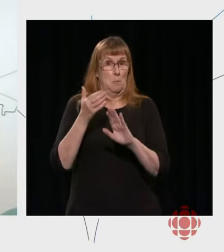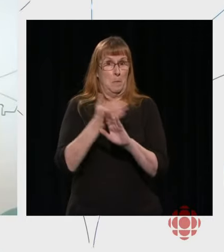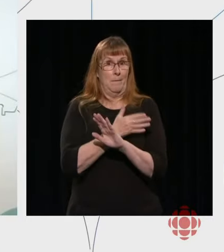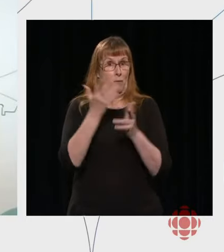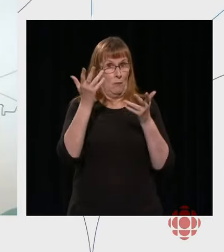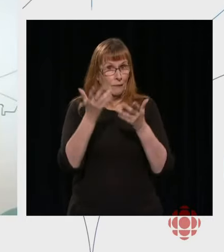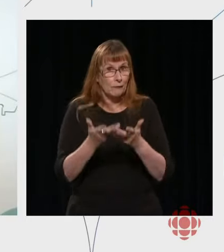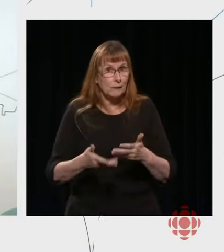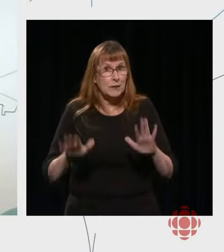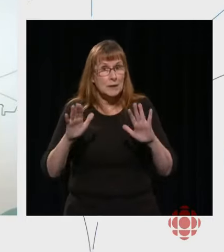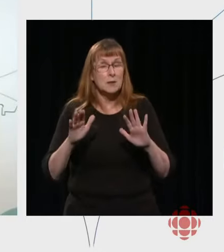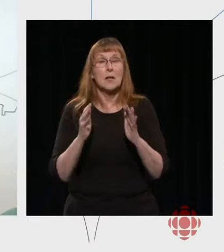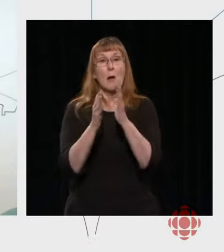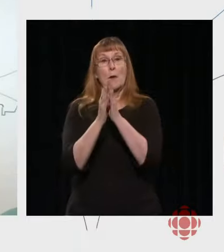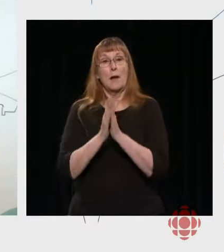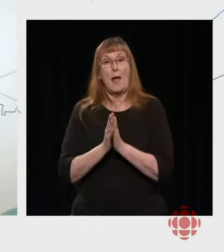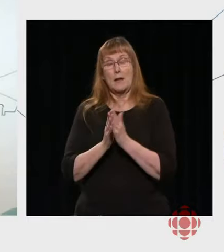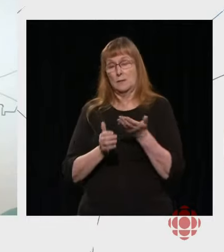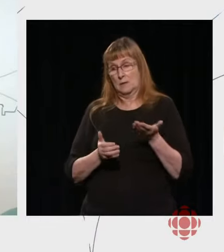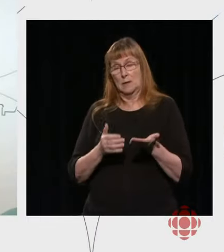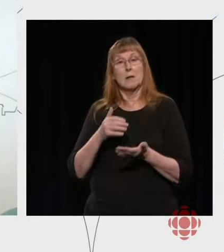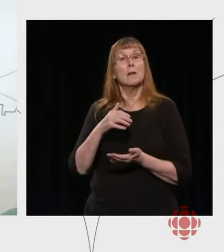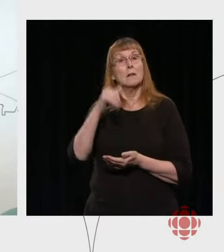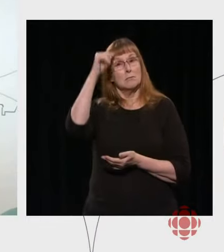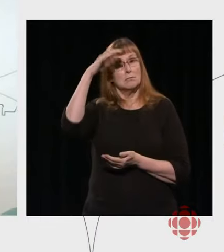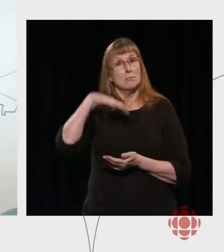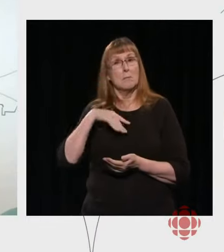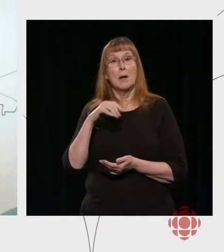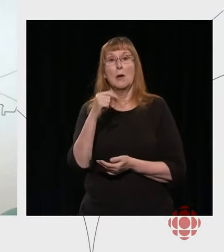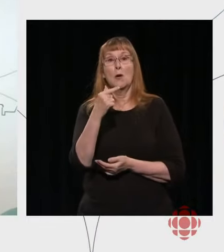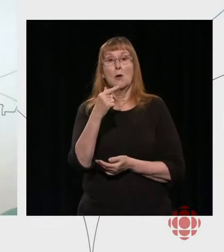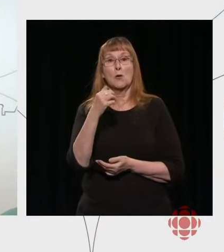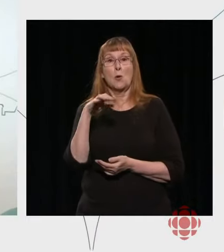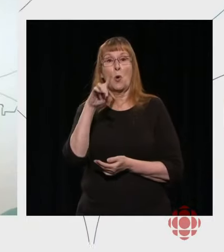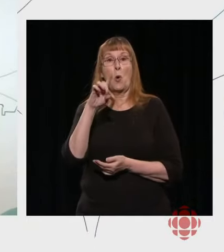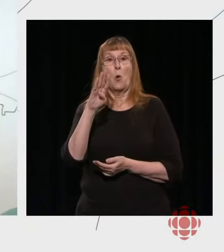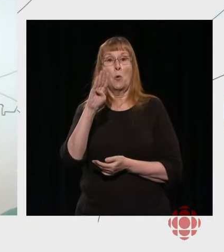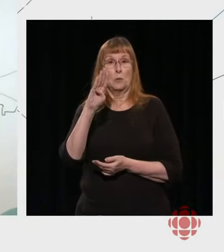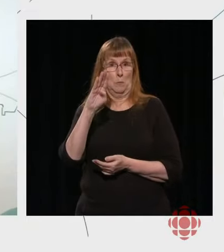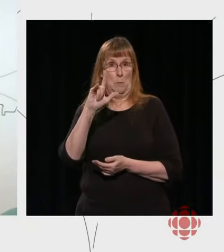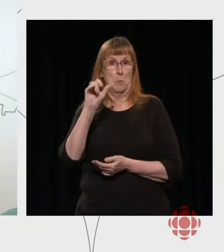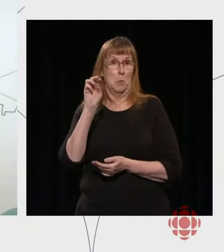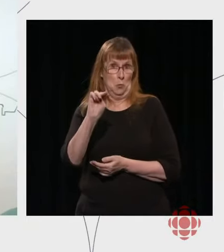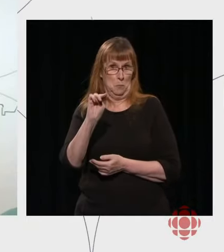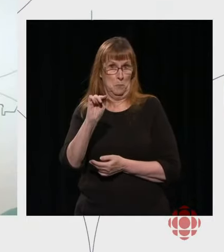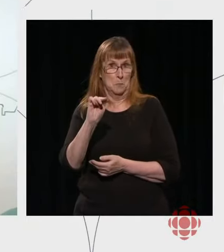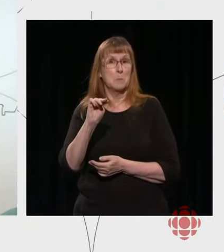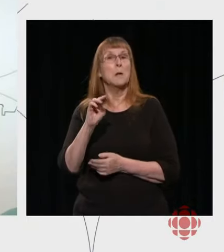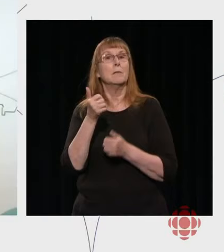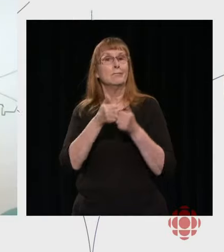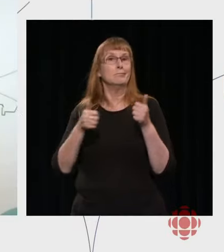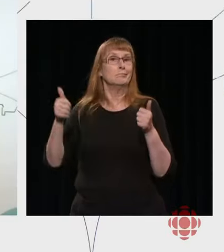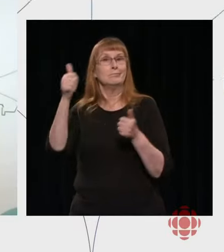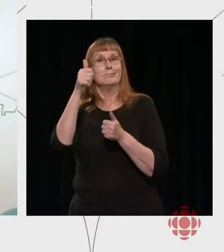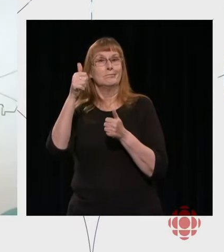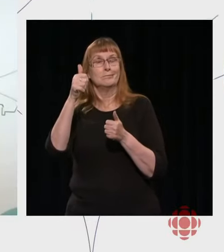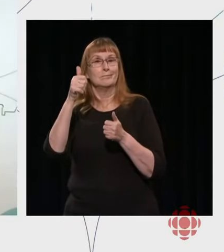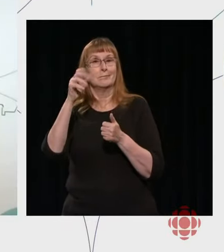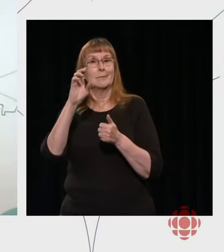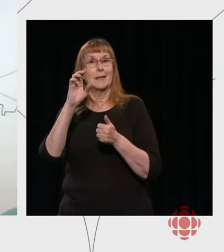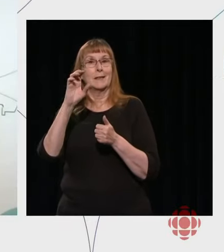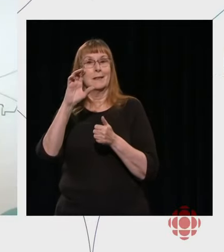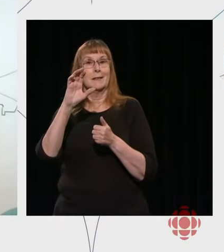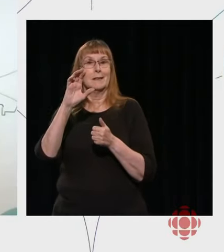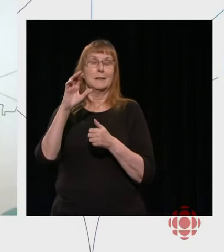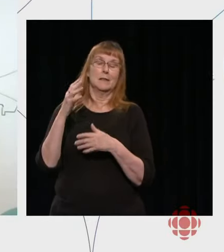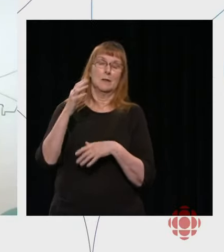I'd like to invite Mr. Goldblum, who we haven't seen for a few minutes now, to say a few words. He's the chair of the board